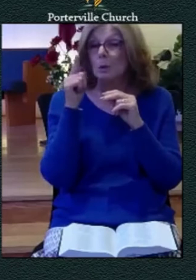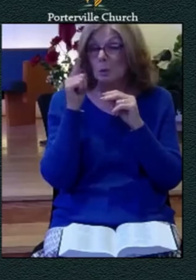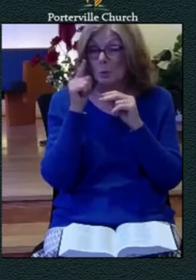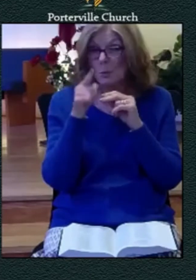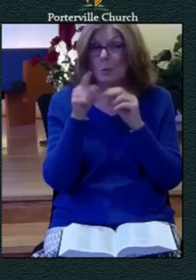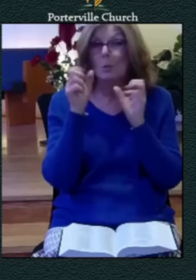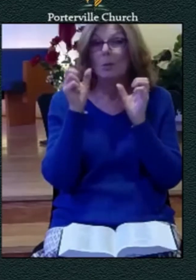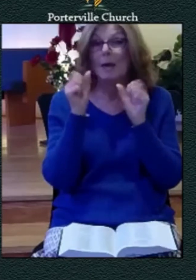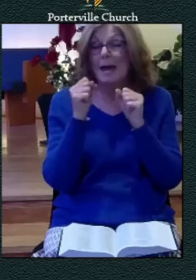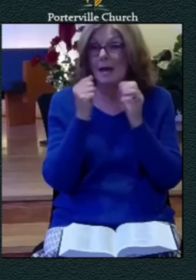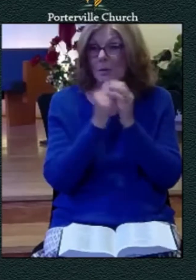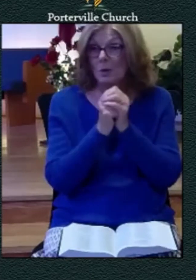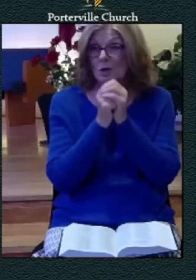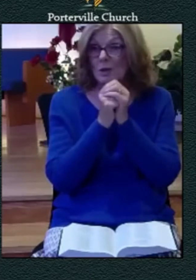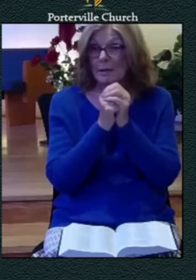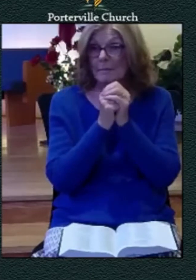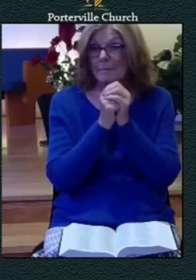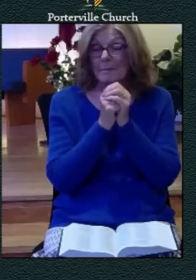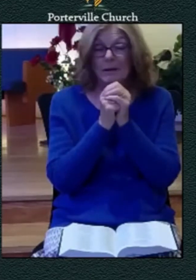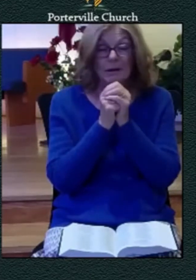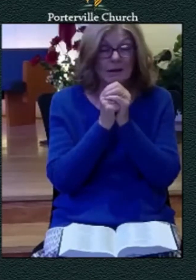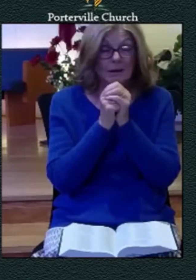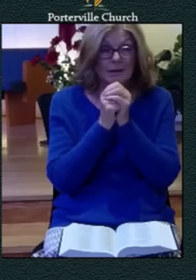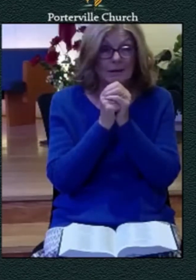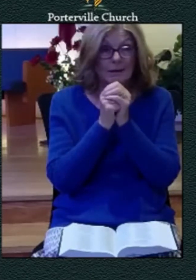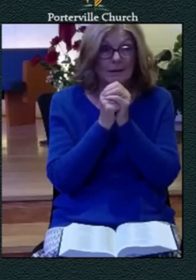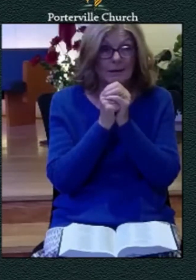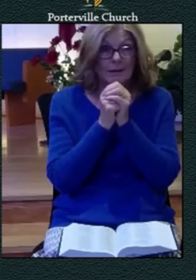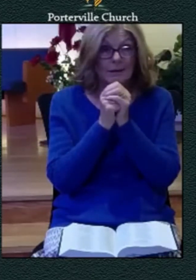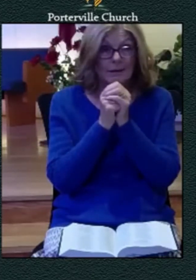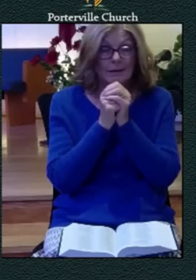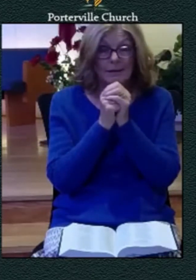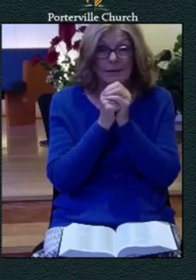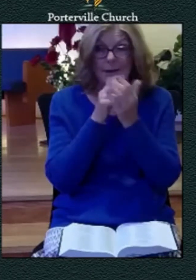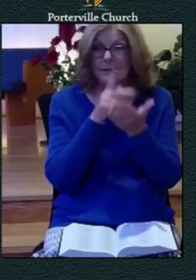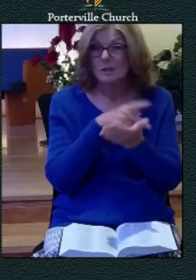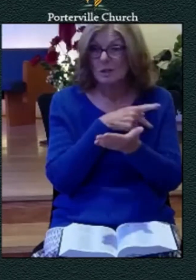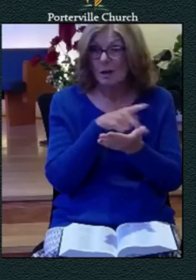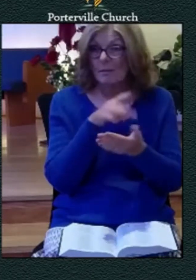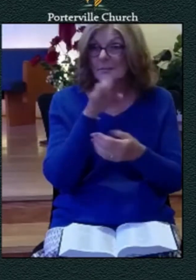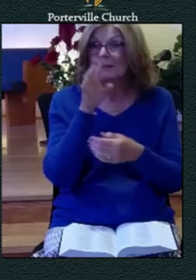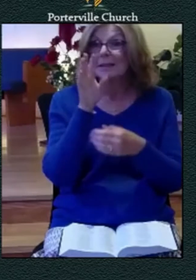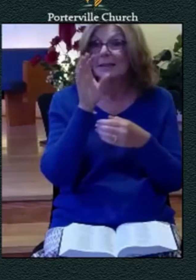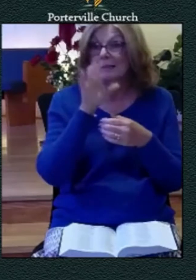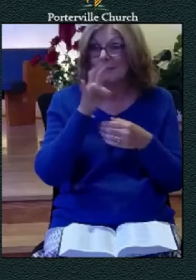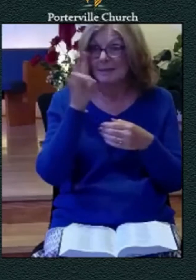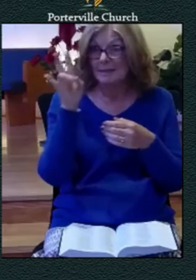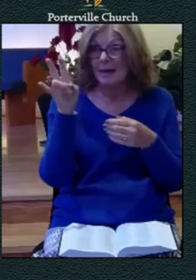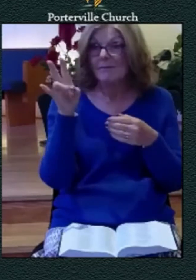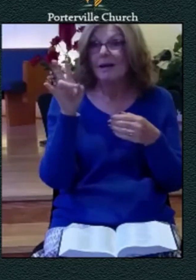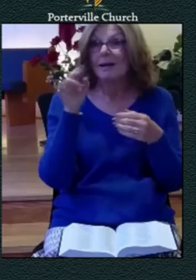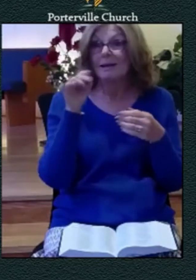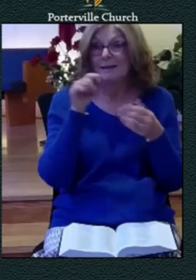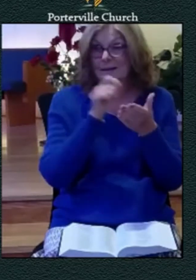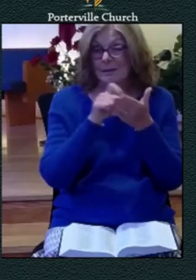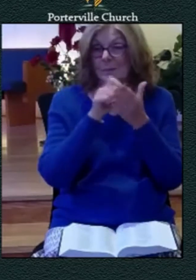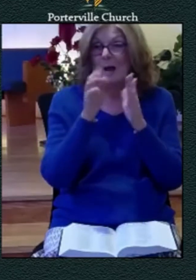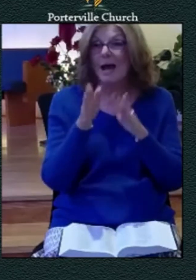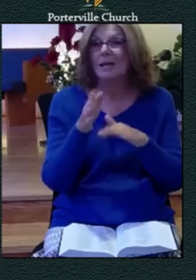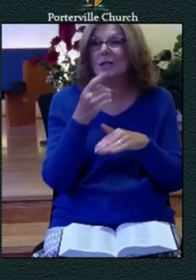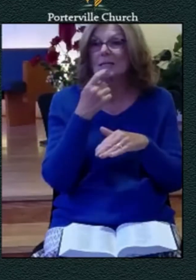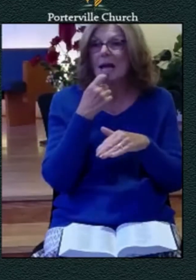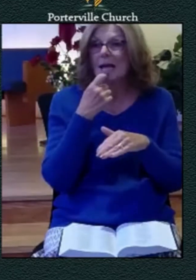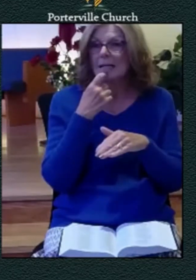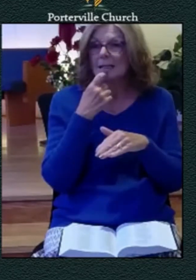do you see that's the very thing that the psalmist in psalm 77 is pointing out to us take your eyes